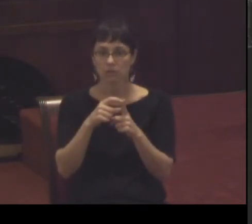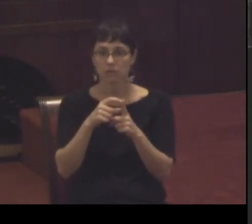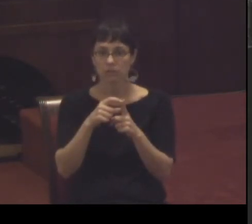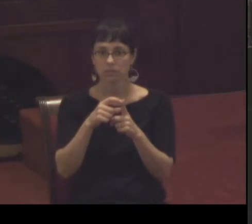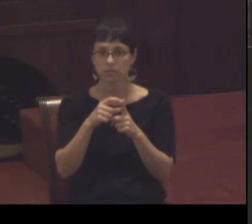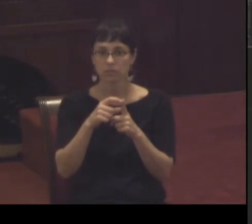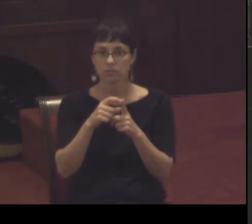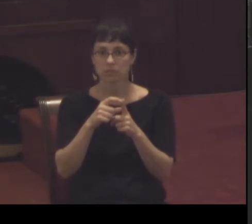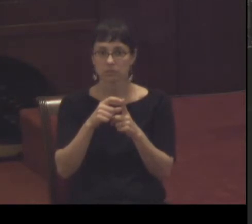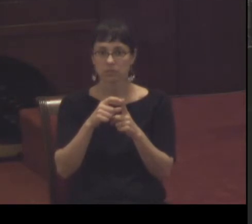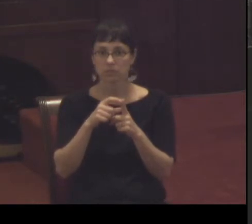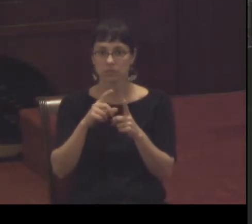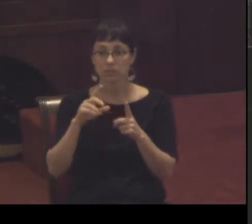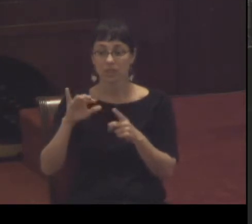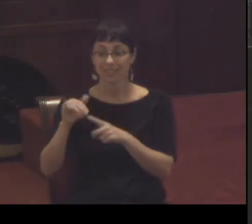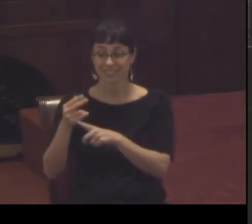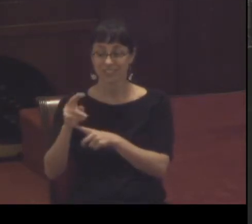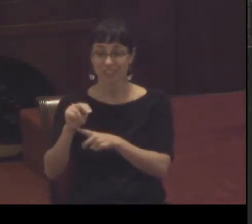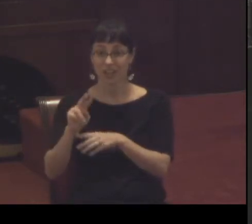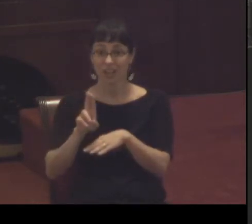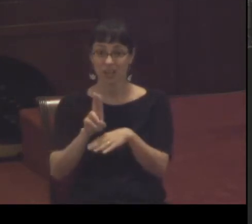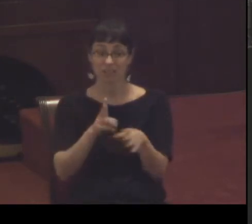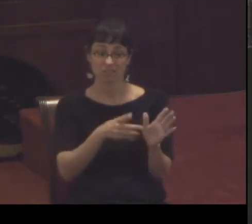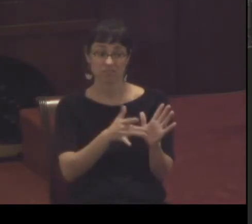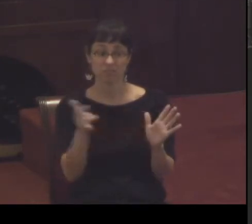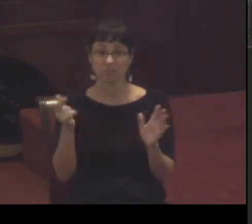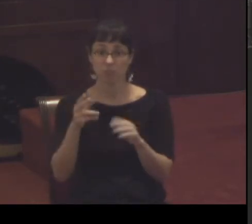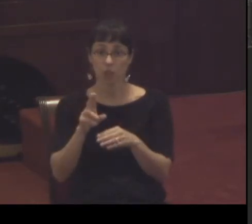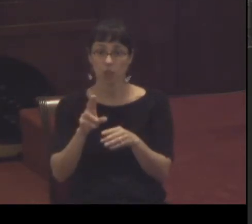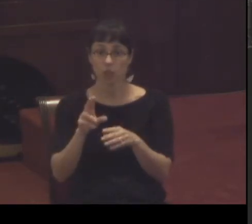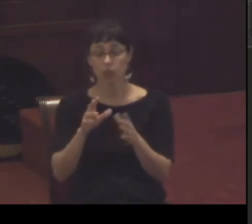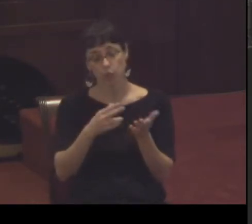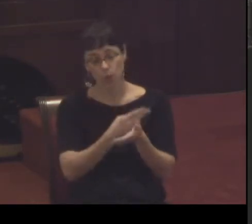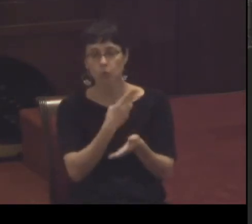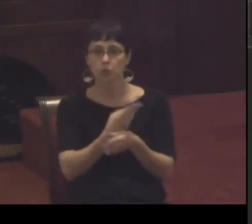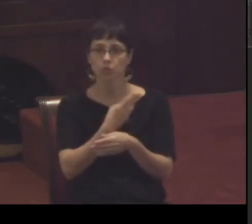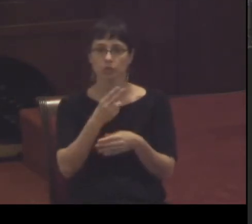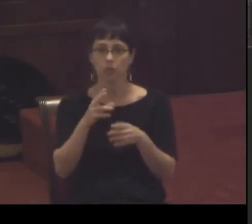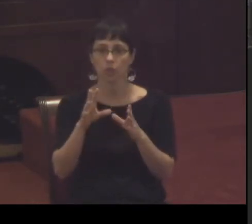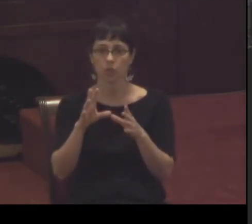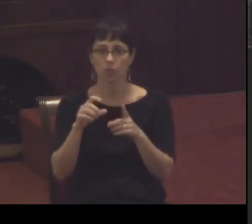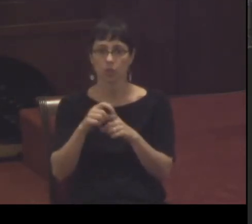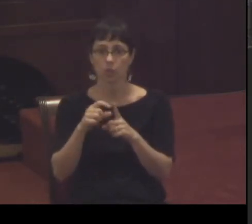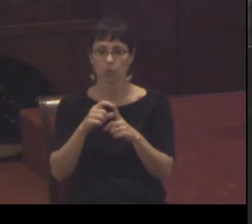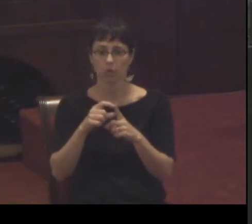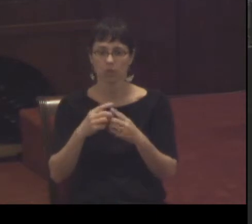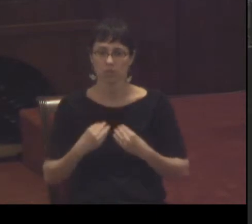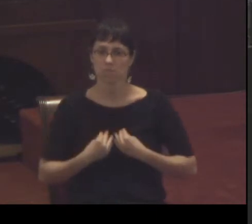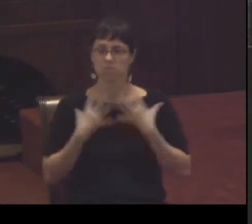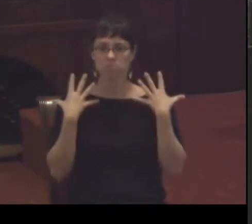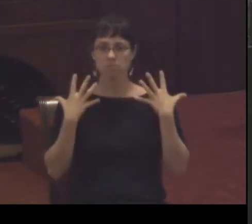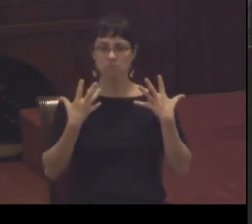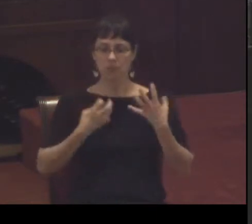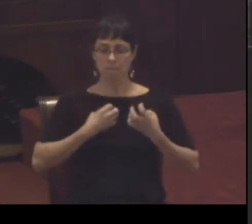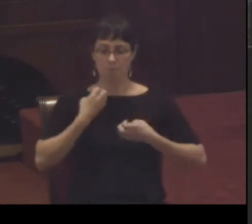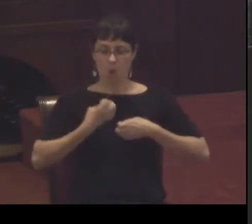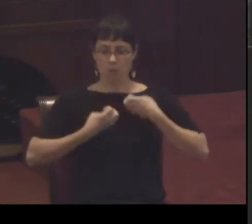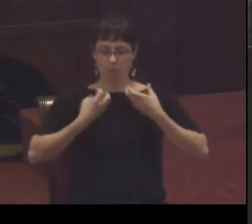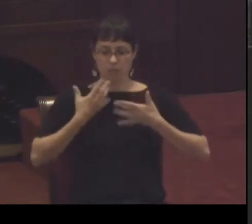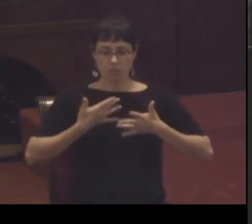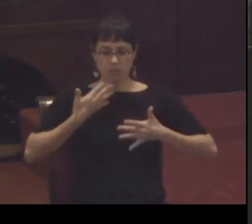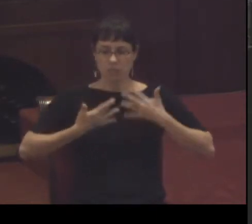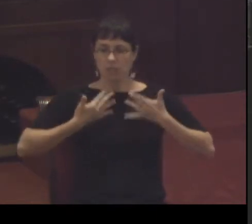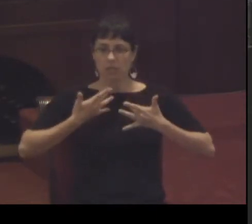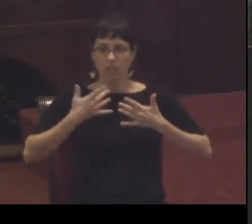John John John with those words arouses our emotions raises our expectations